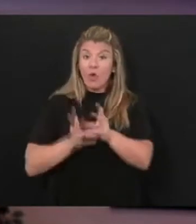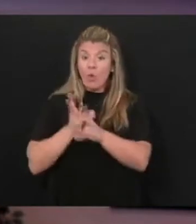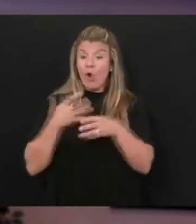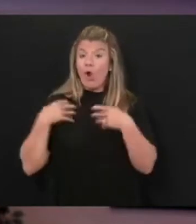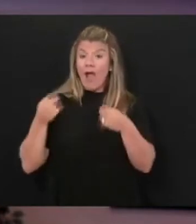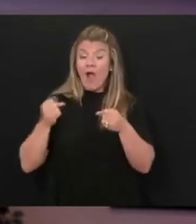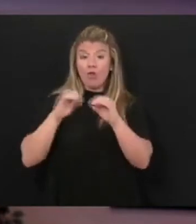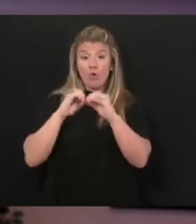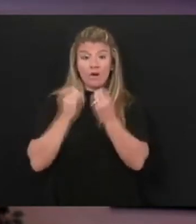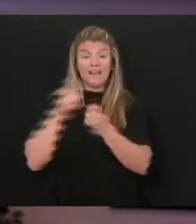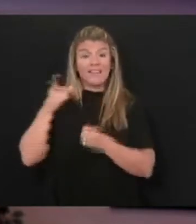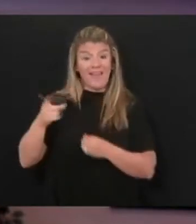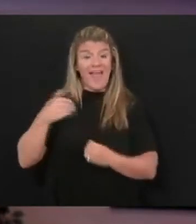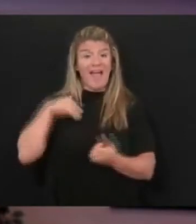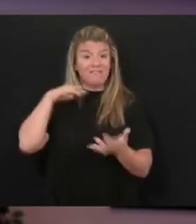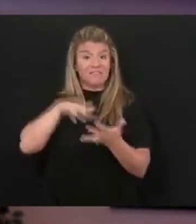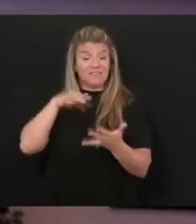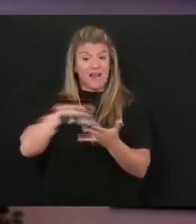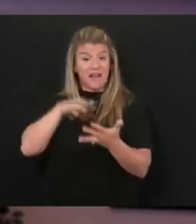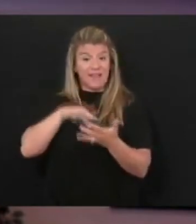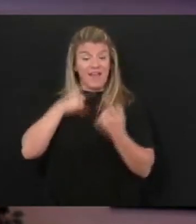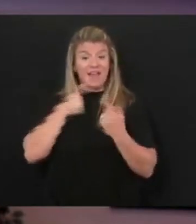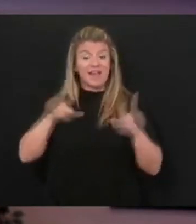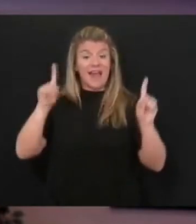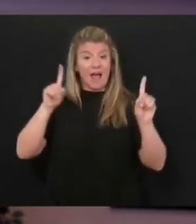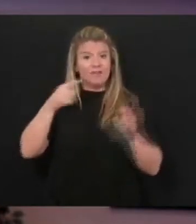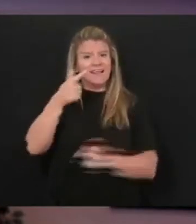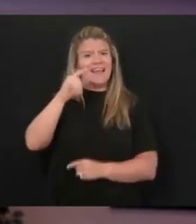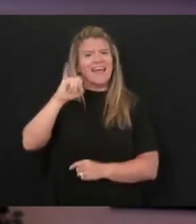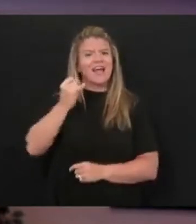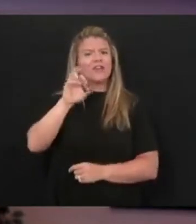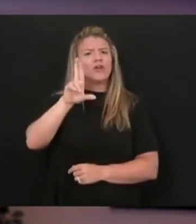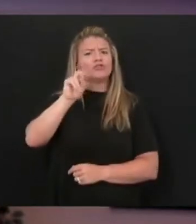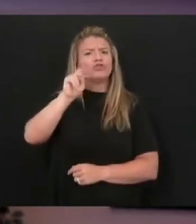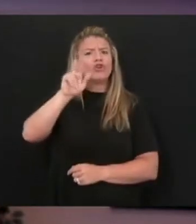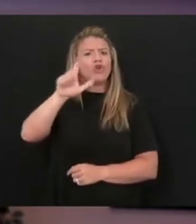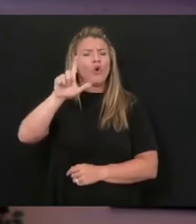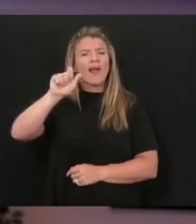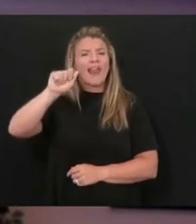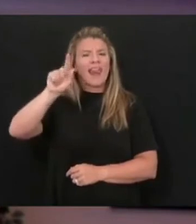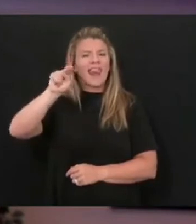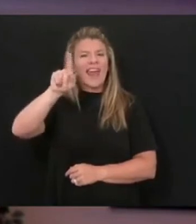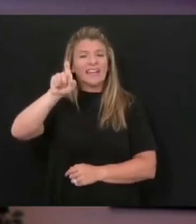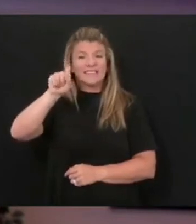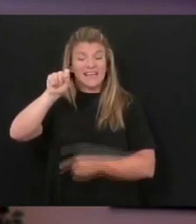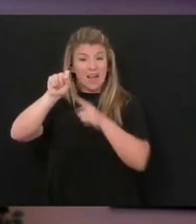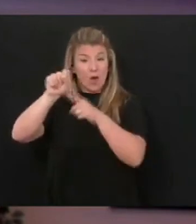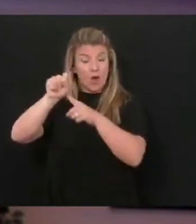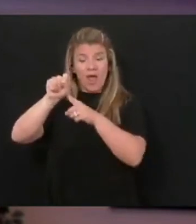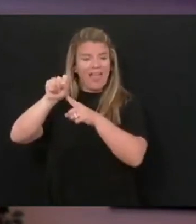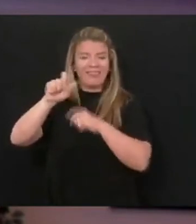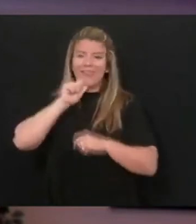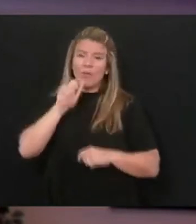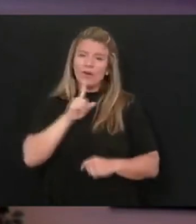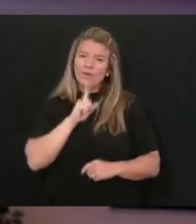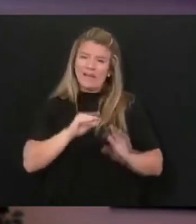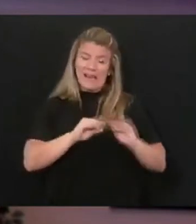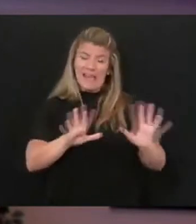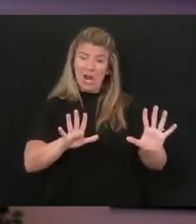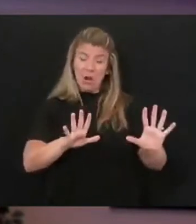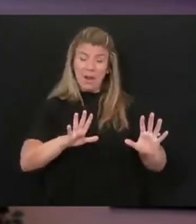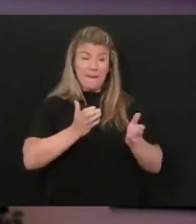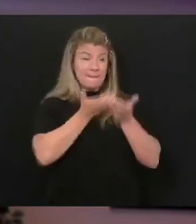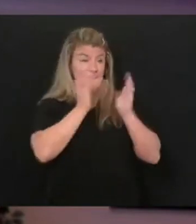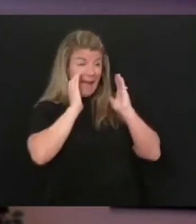sanctioned a study that came out in the Journal of Lancet because they were sort of not clear about the benefit of masks. But that